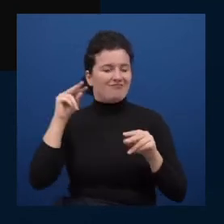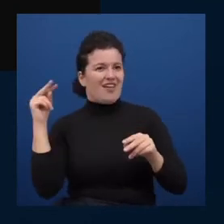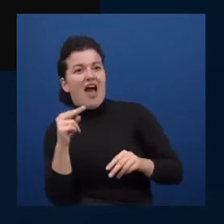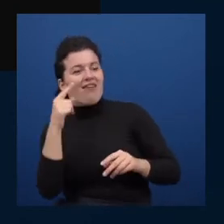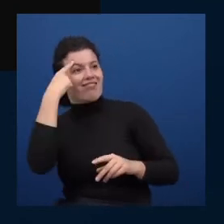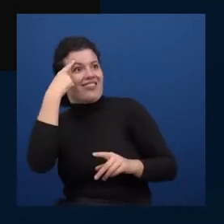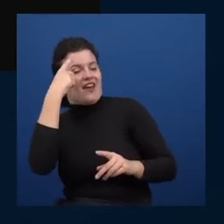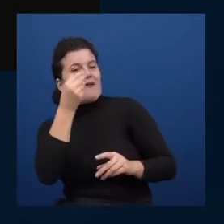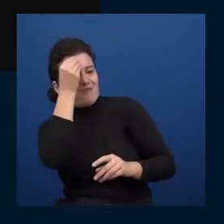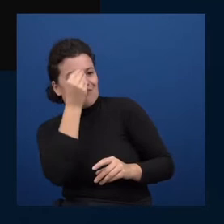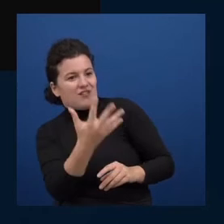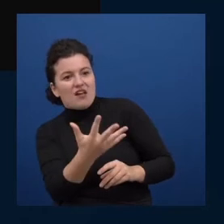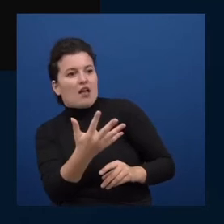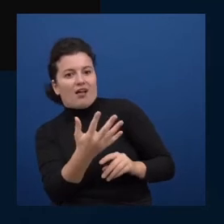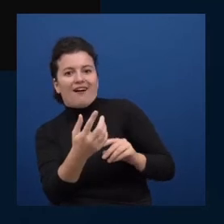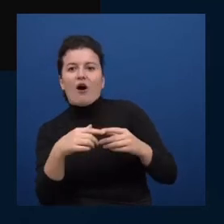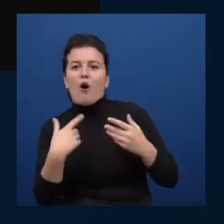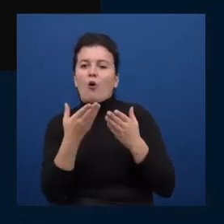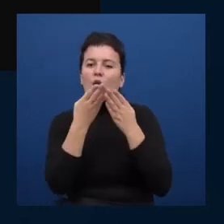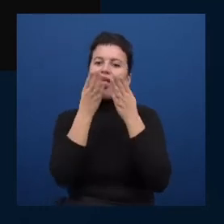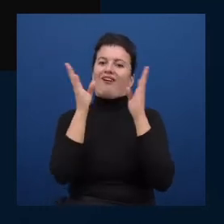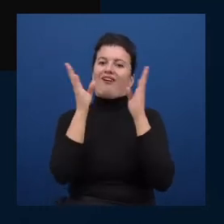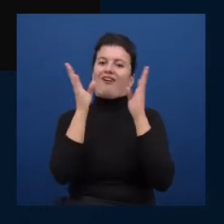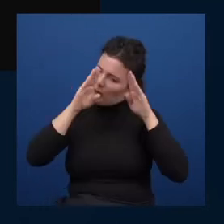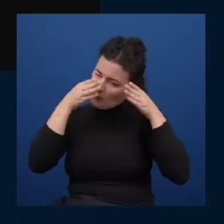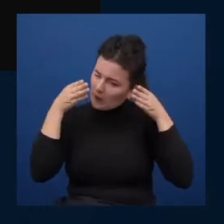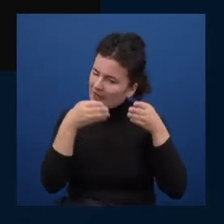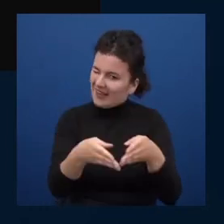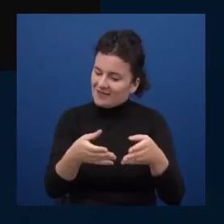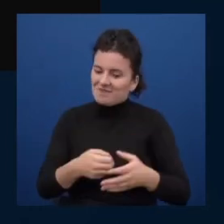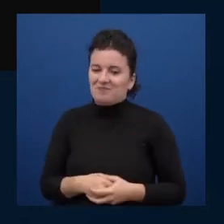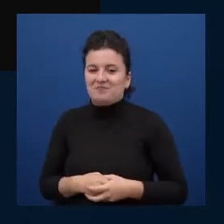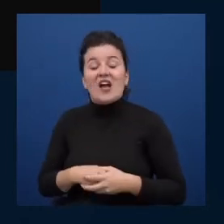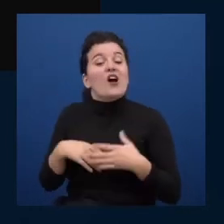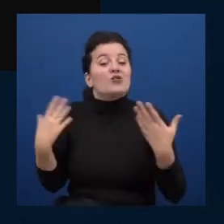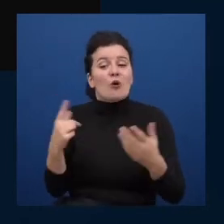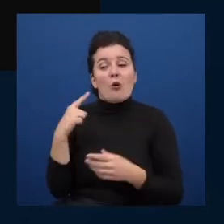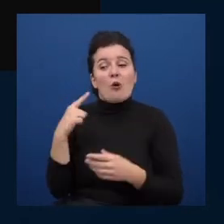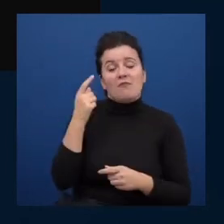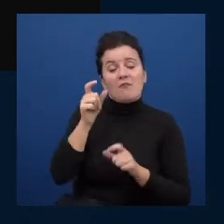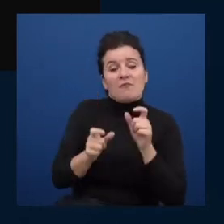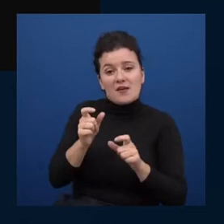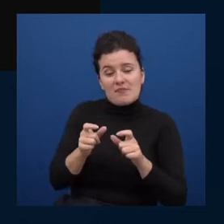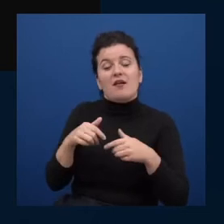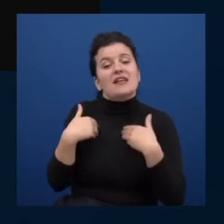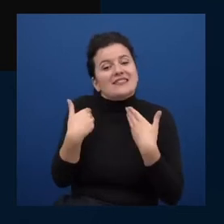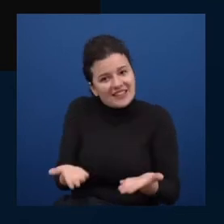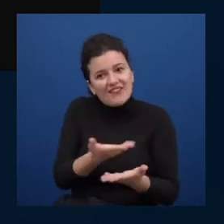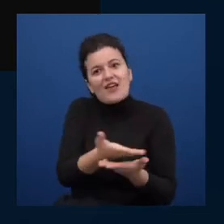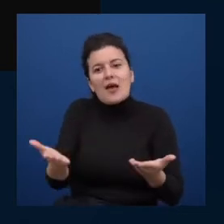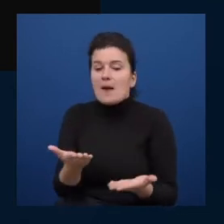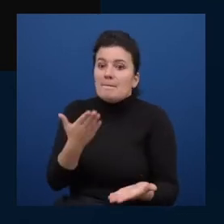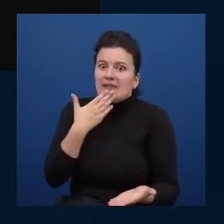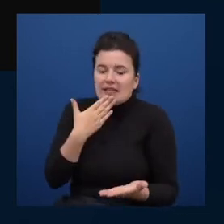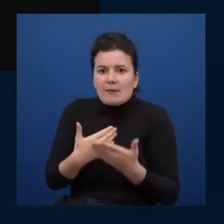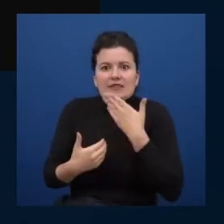so yeah doesn't it seem though that people should be able to make those mistakes they should be able to uh to see